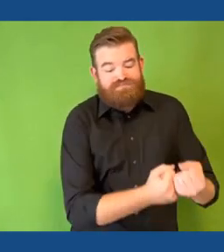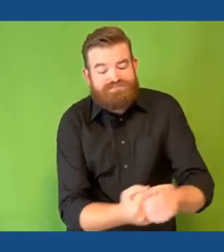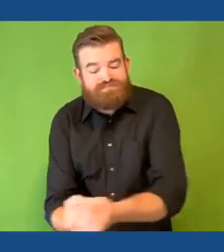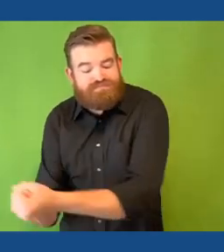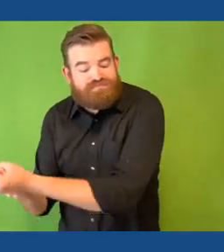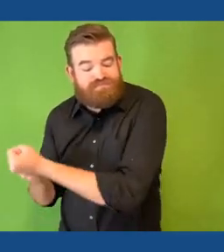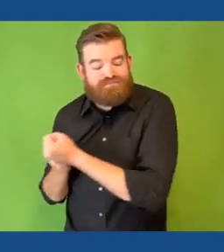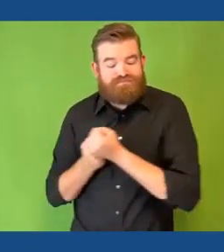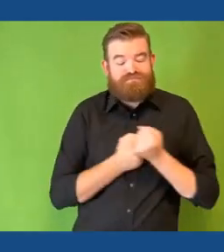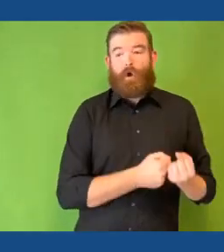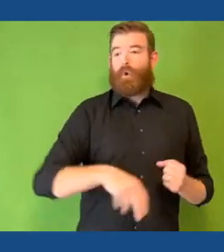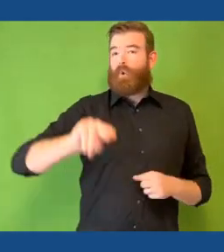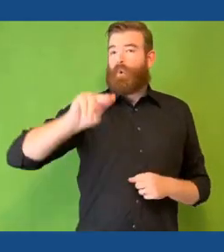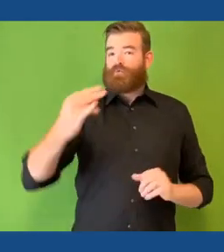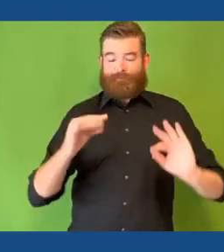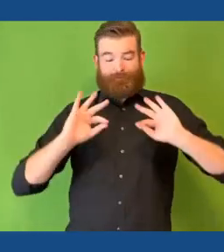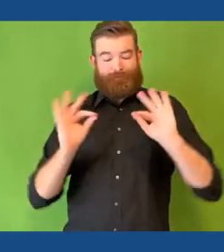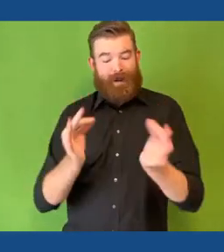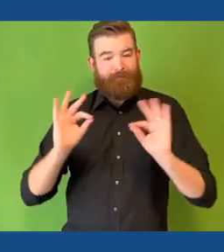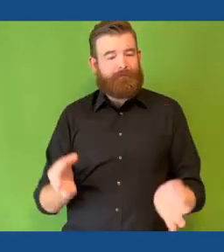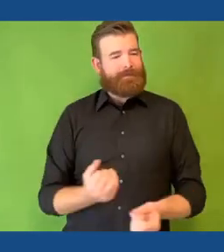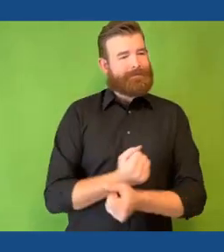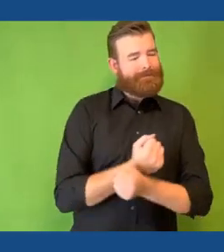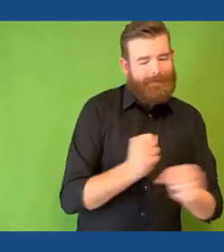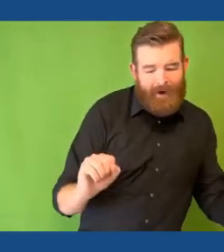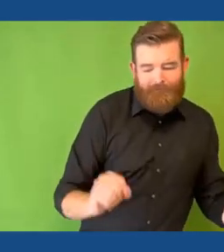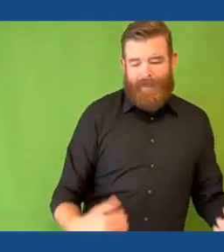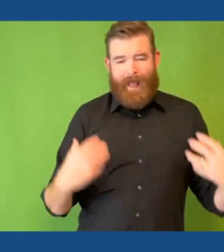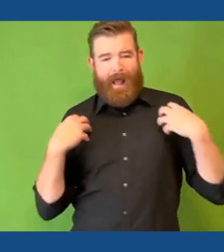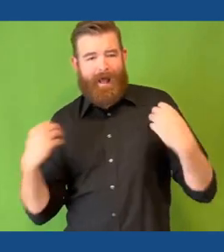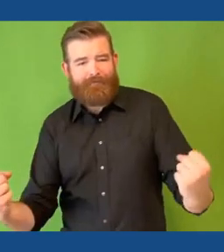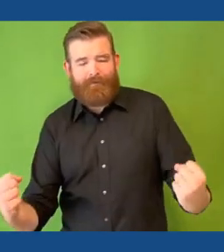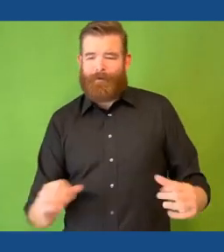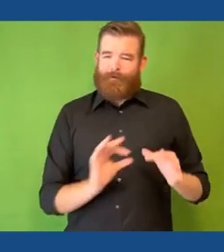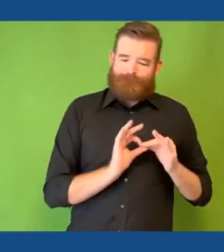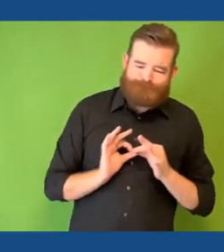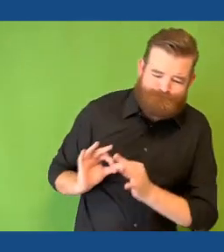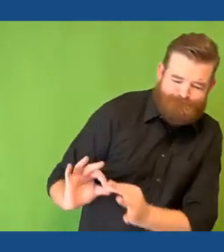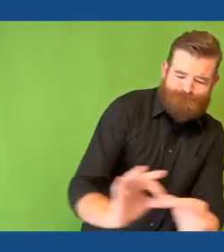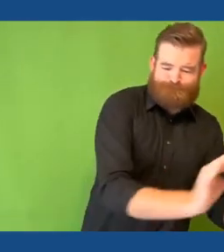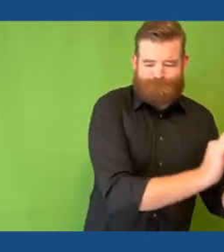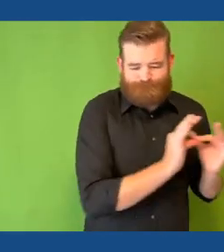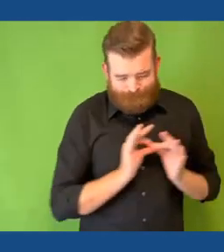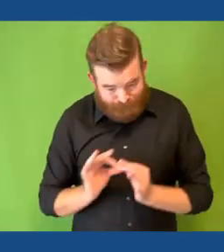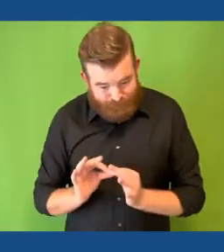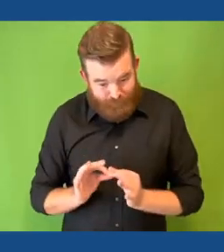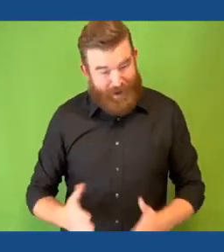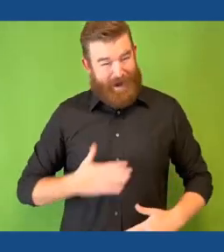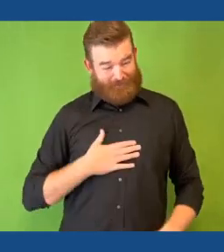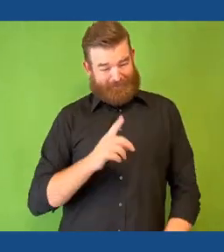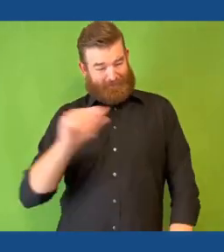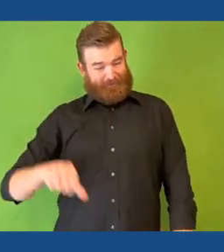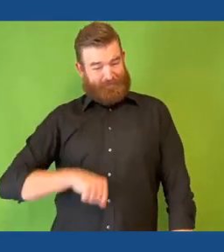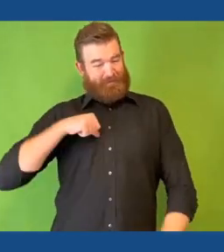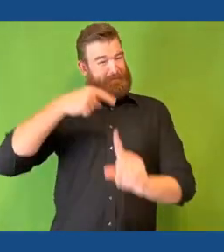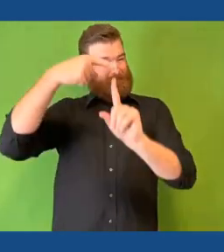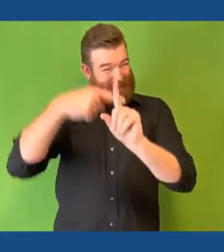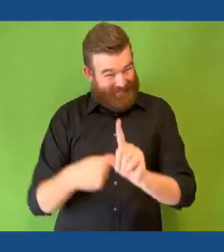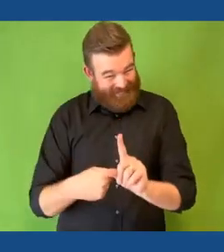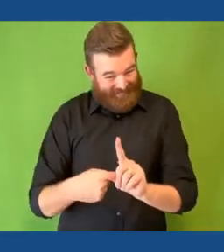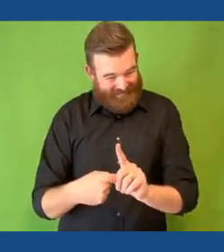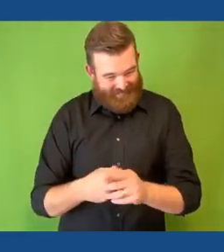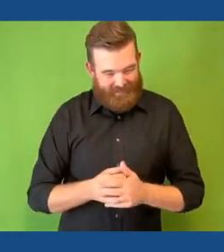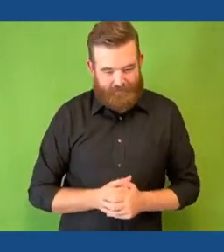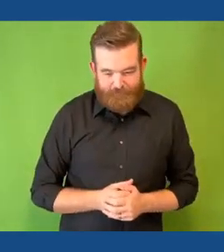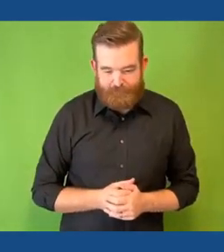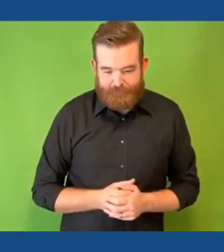programs and services helping all New Jersey families to be safe, healthy and connected. Happy Disability Pride Month everyone.